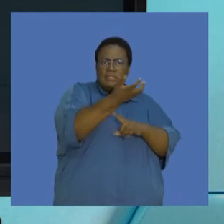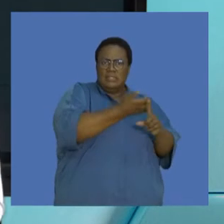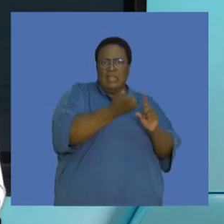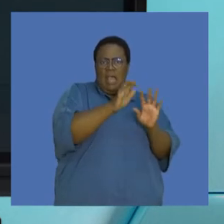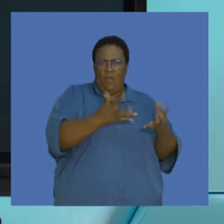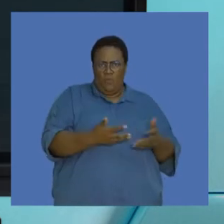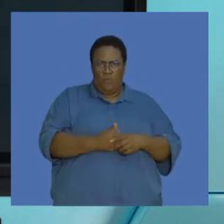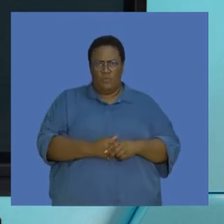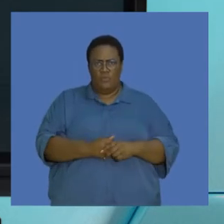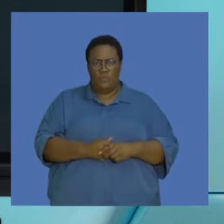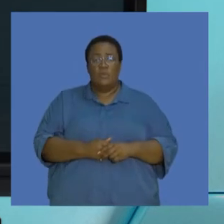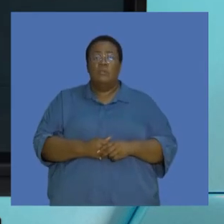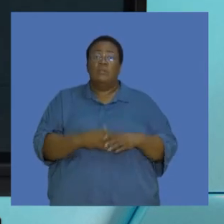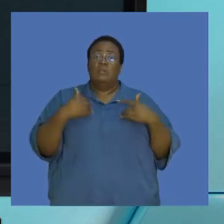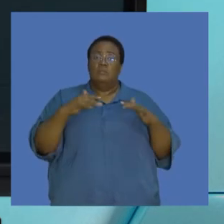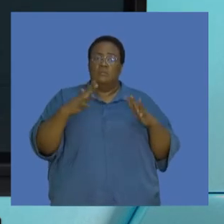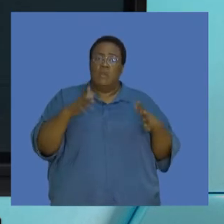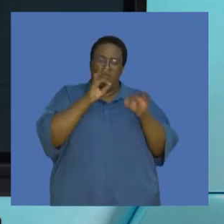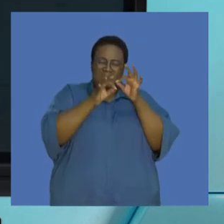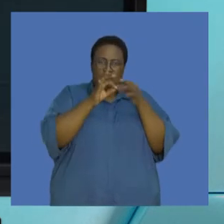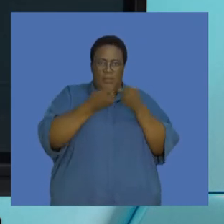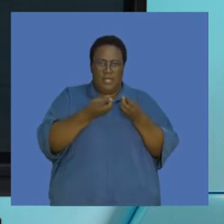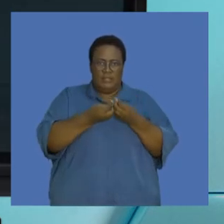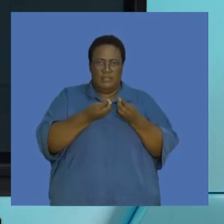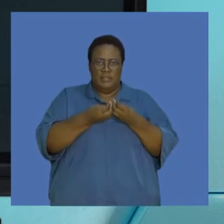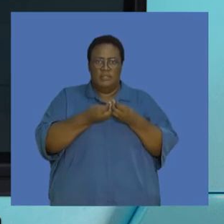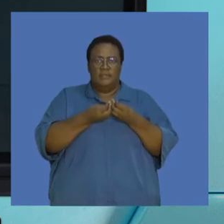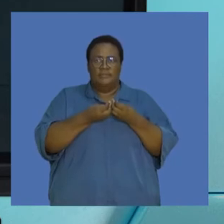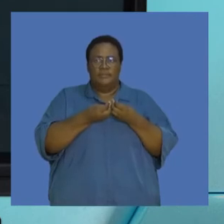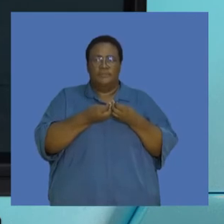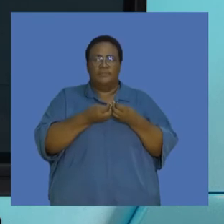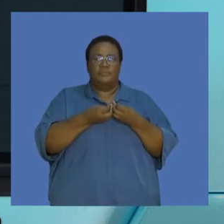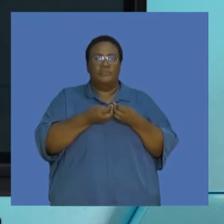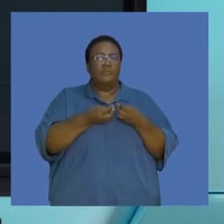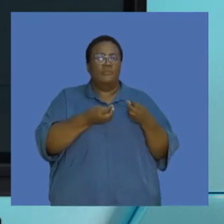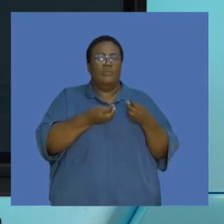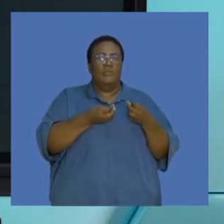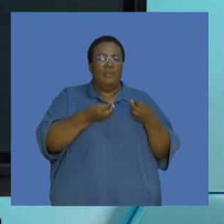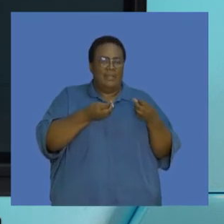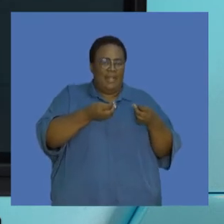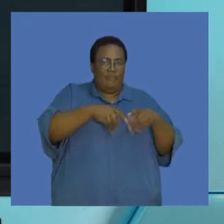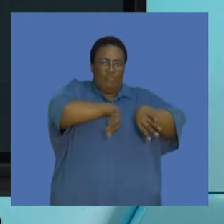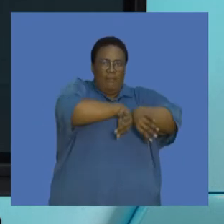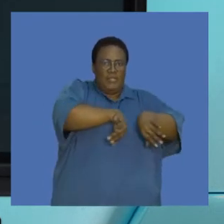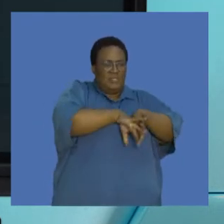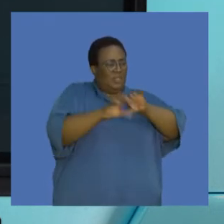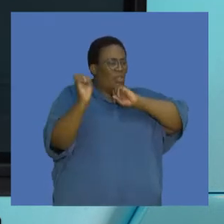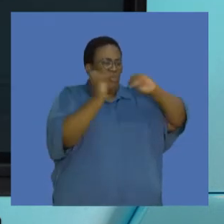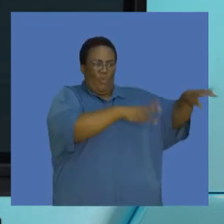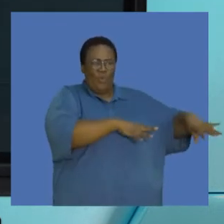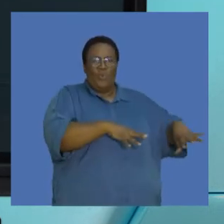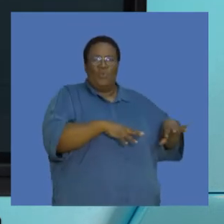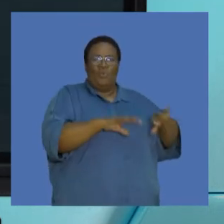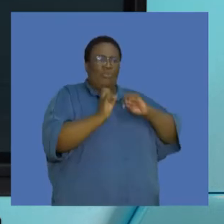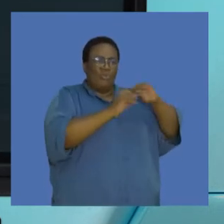have on the environment. It starts from simple things like currently throwing away litter and where we dispose of that,